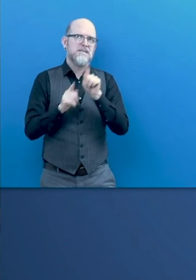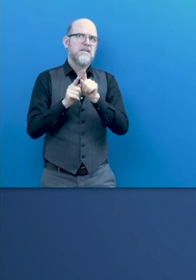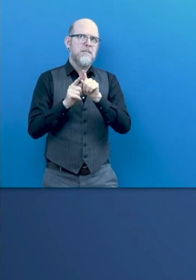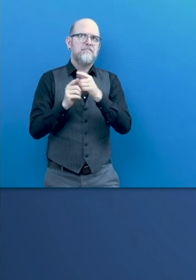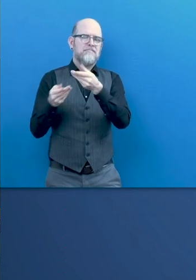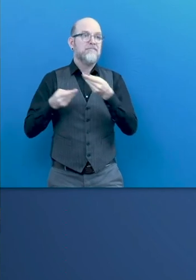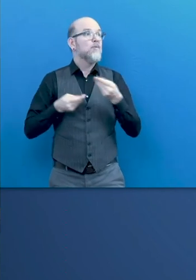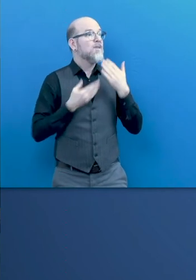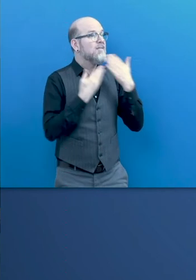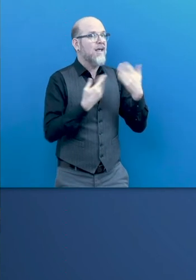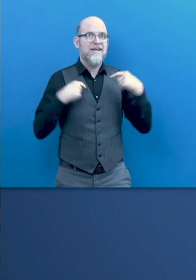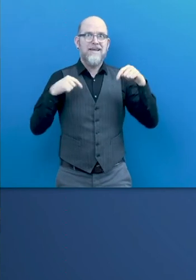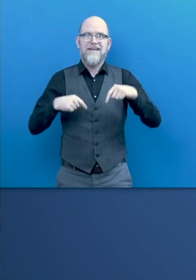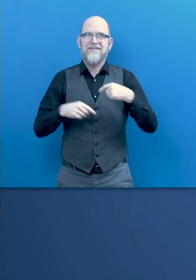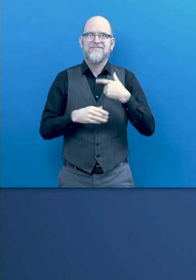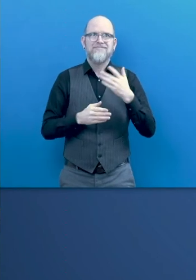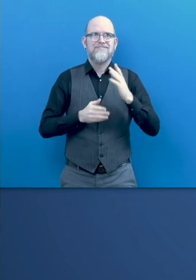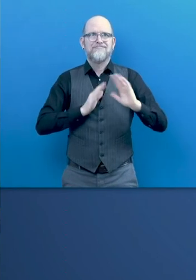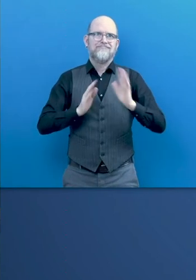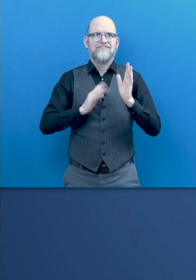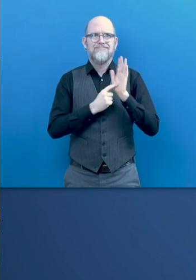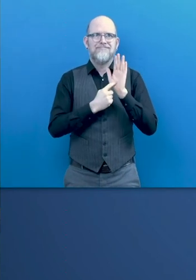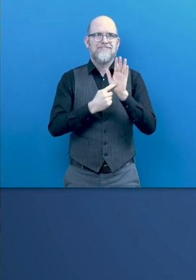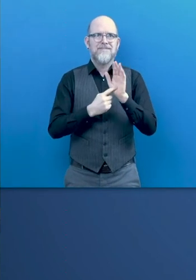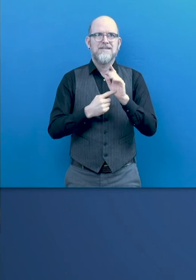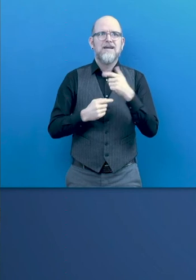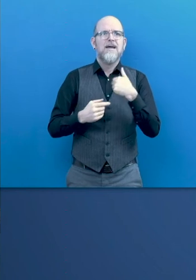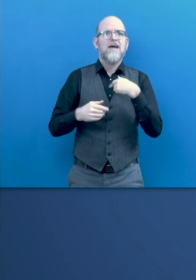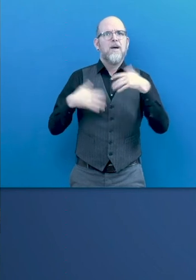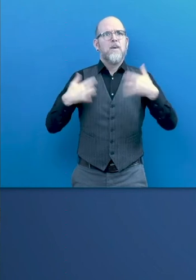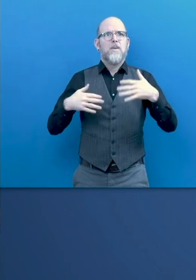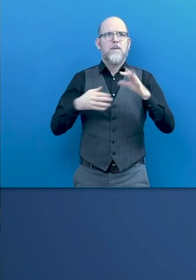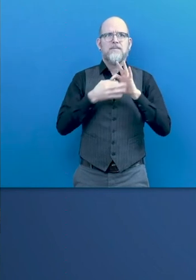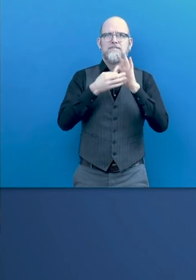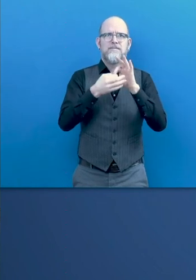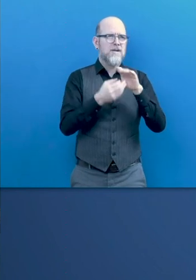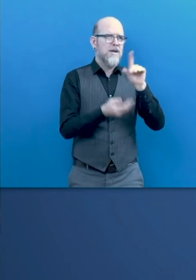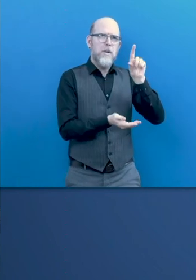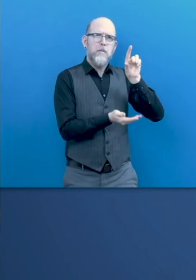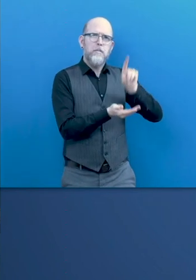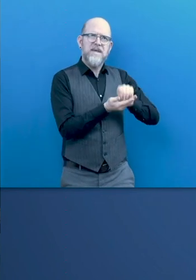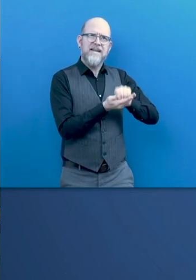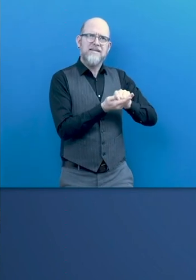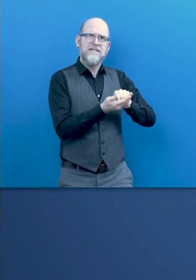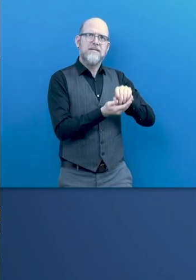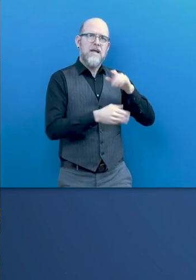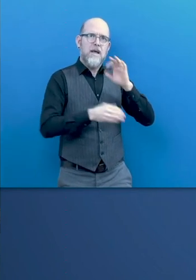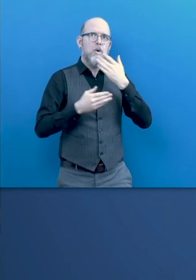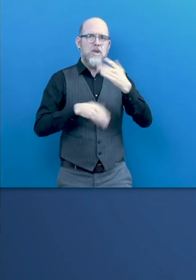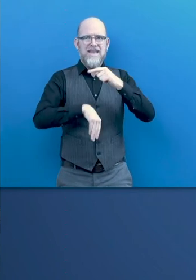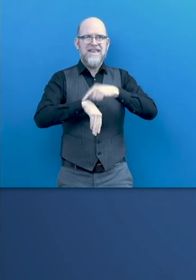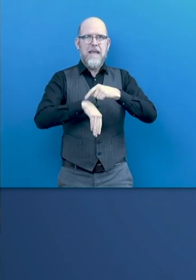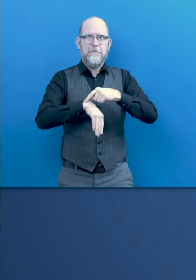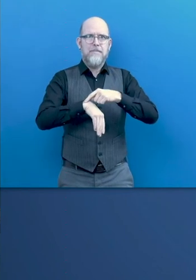of this report because of what we've mentioned all through this session so far is the acceleration of digitalization,